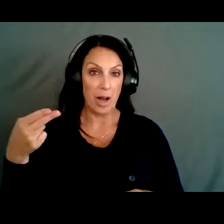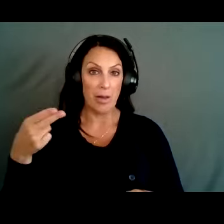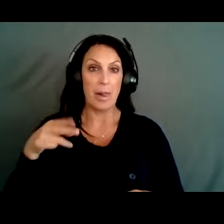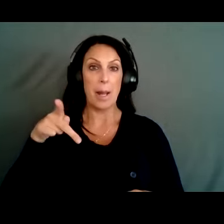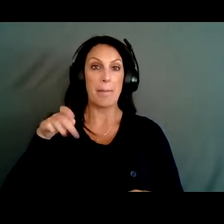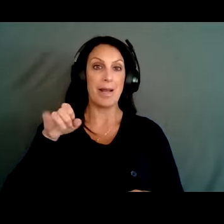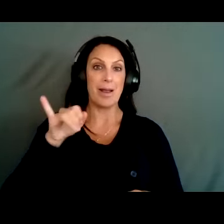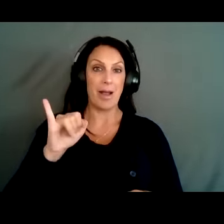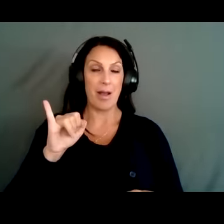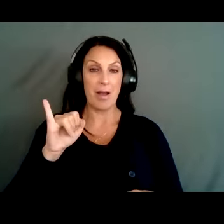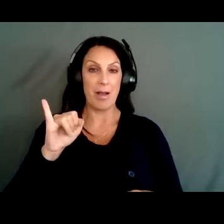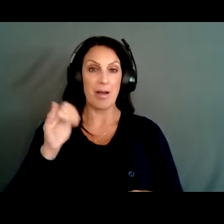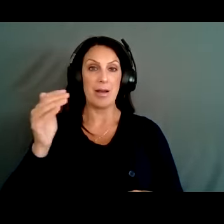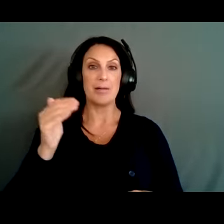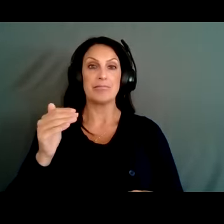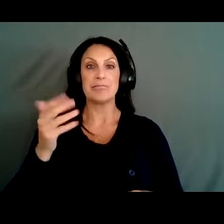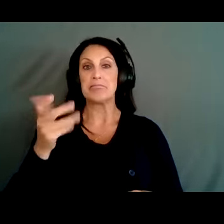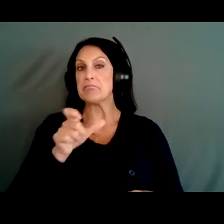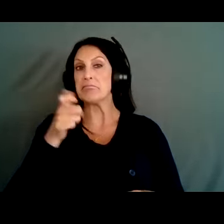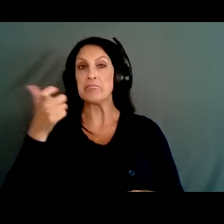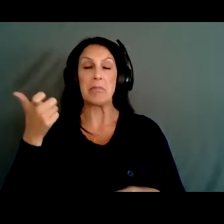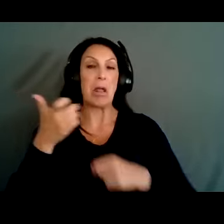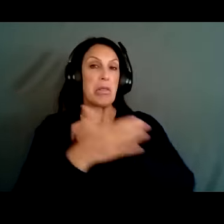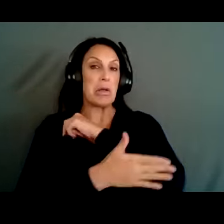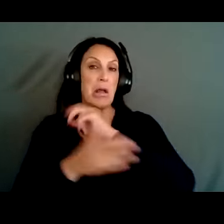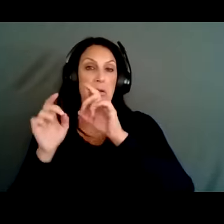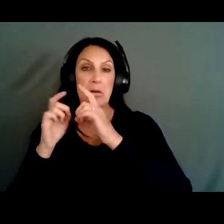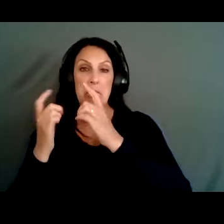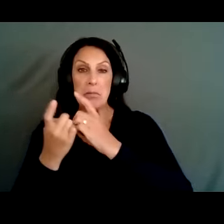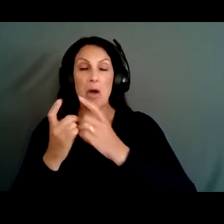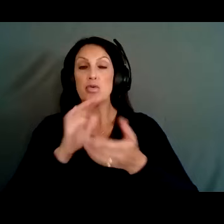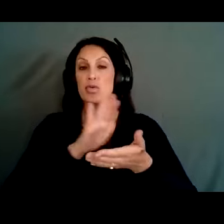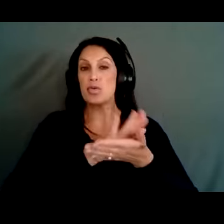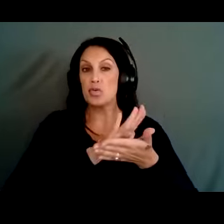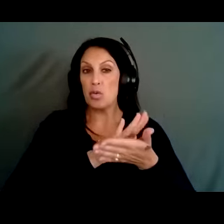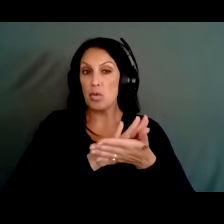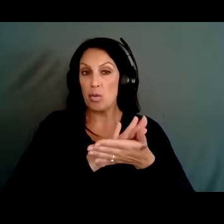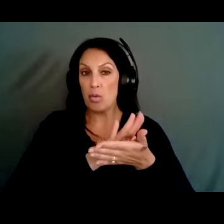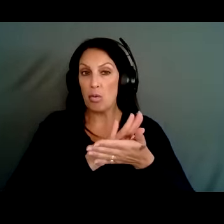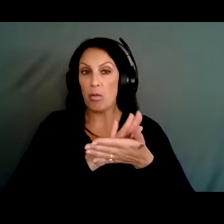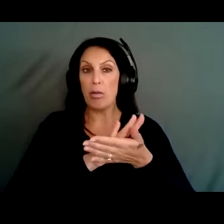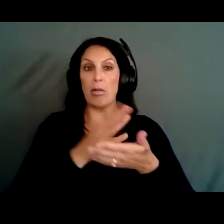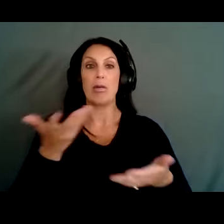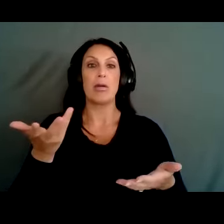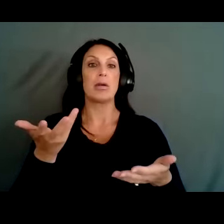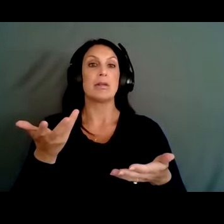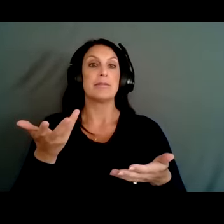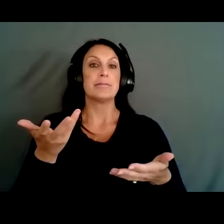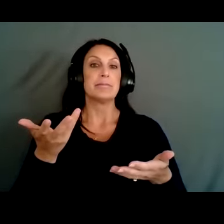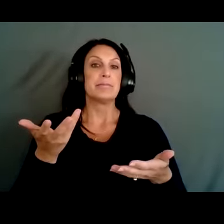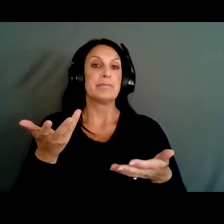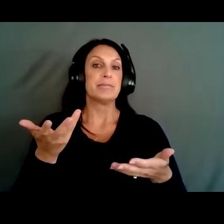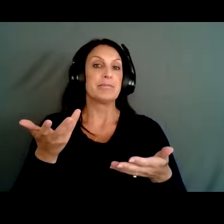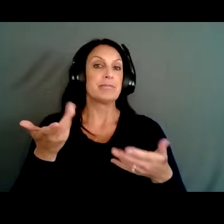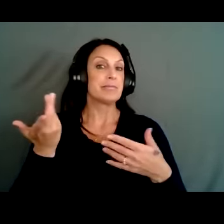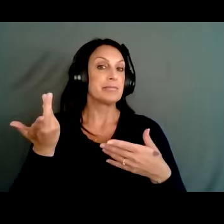a PEI contract provider? Are you from another county department or representing schools, grades K through 12? Anyone